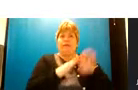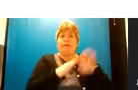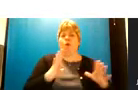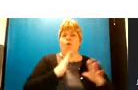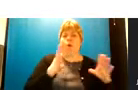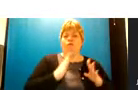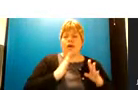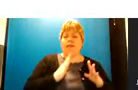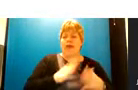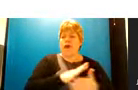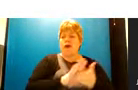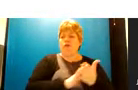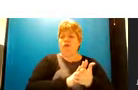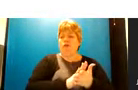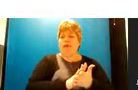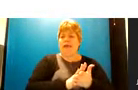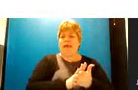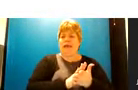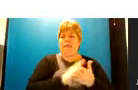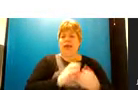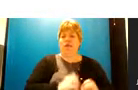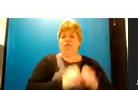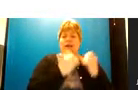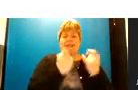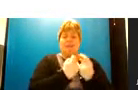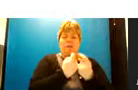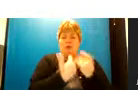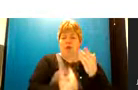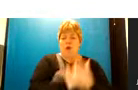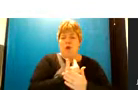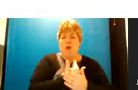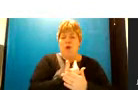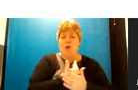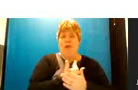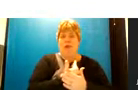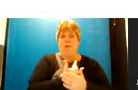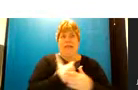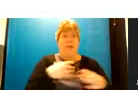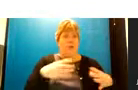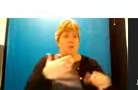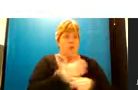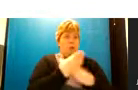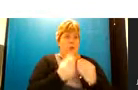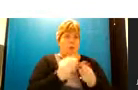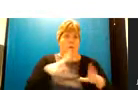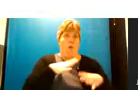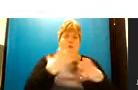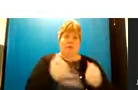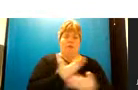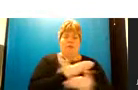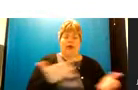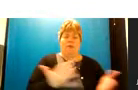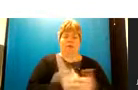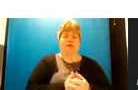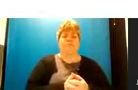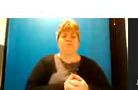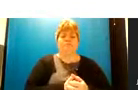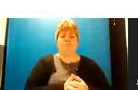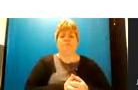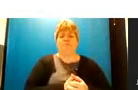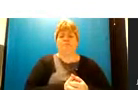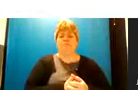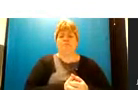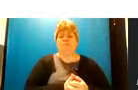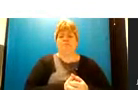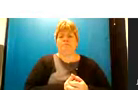it's not necessarily about creating about working with what we've already got out there and so we're doing